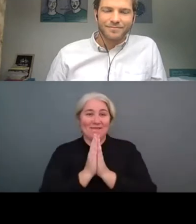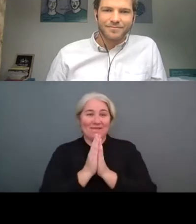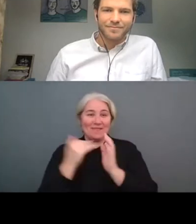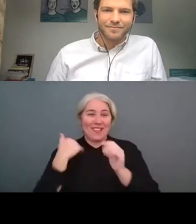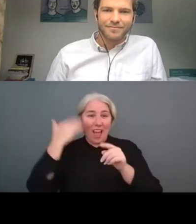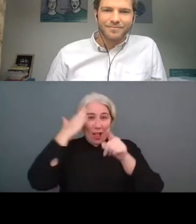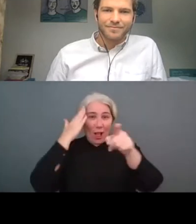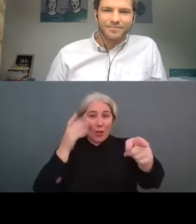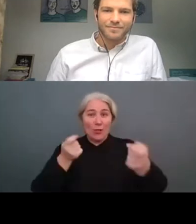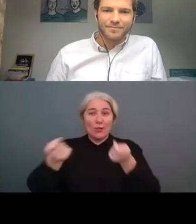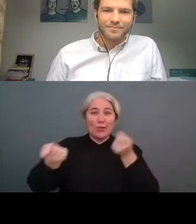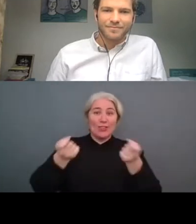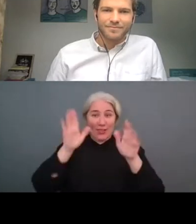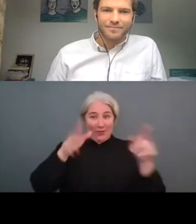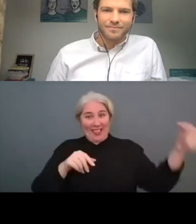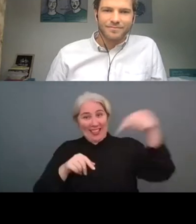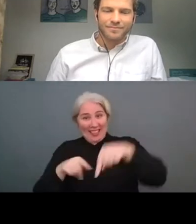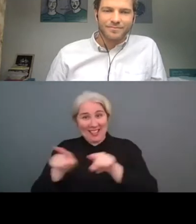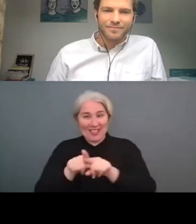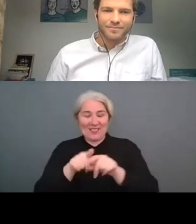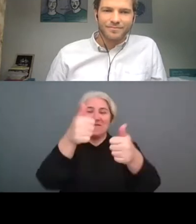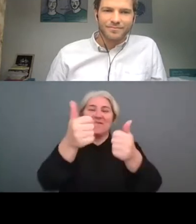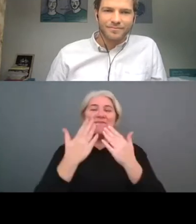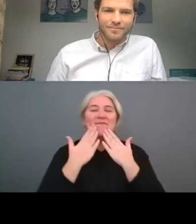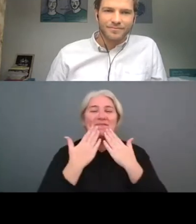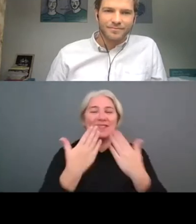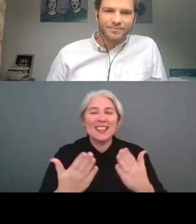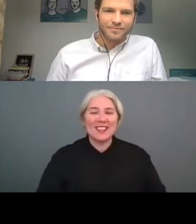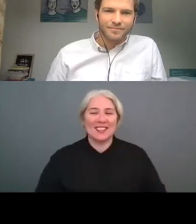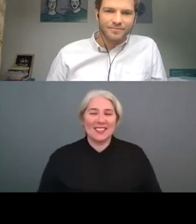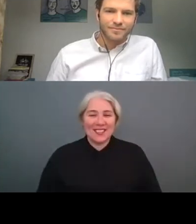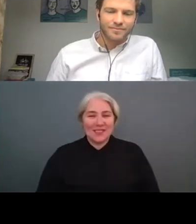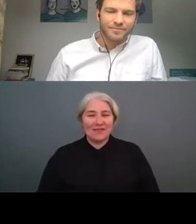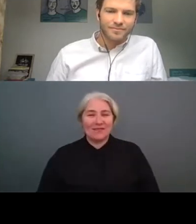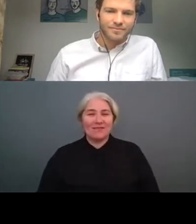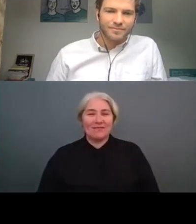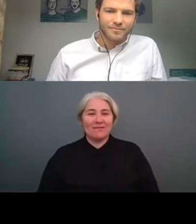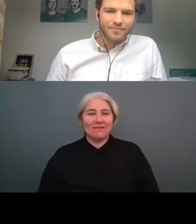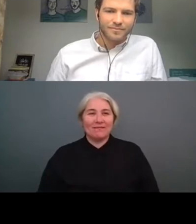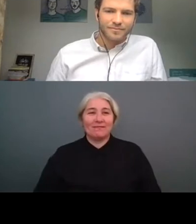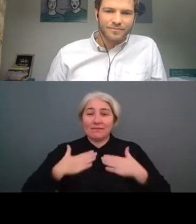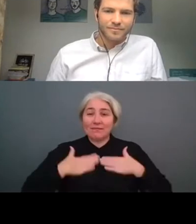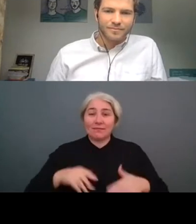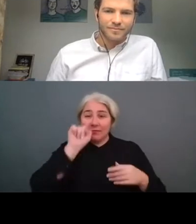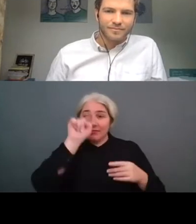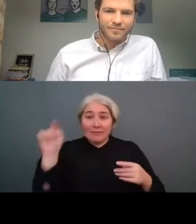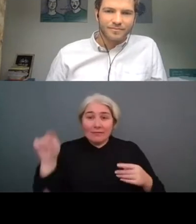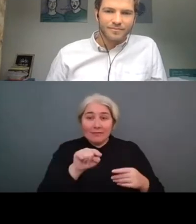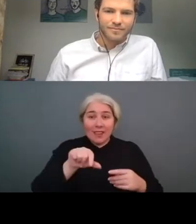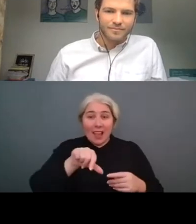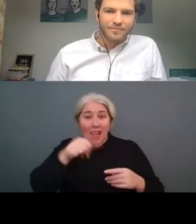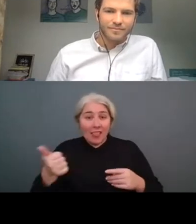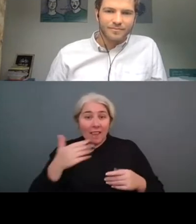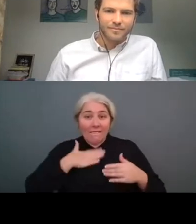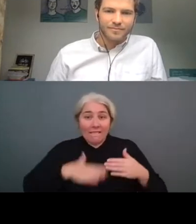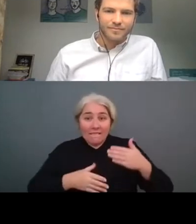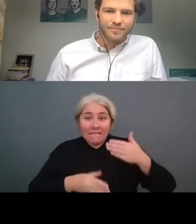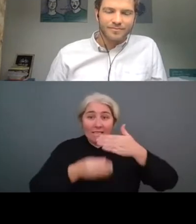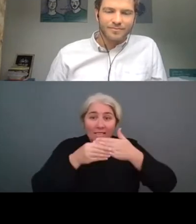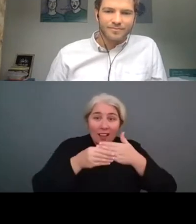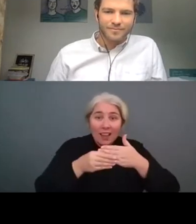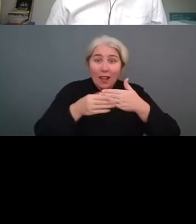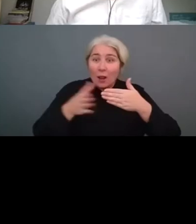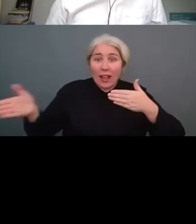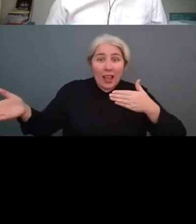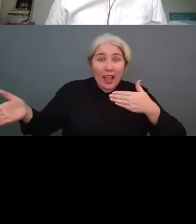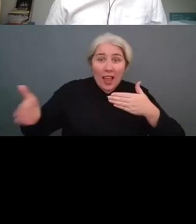thank you so much if anyone wants to add something before we yeah if i